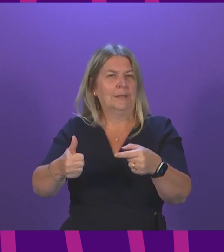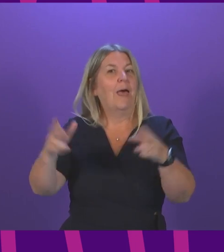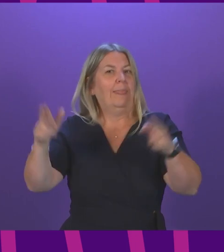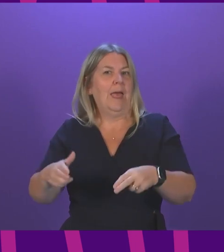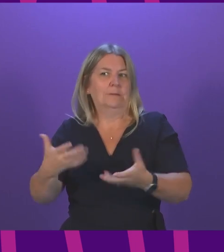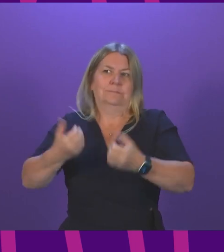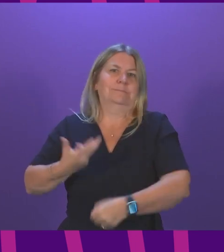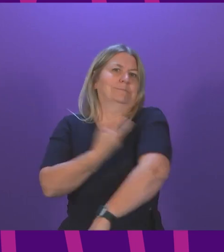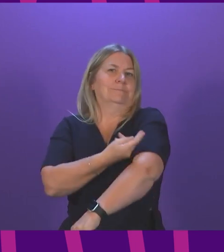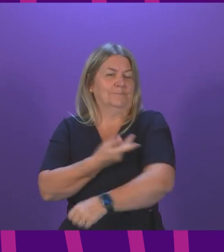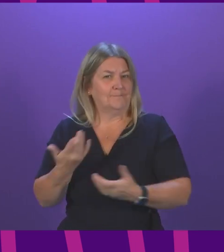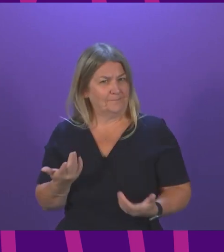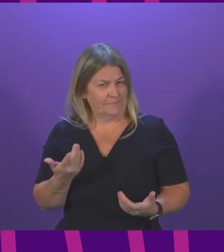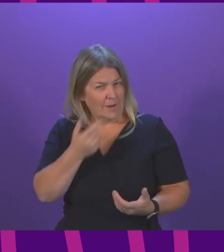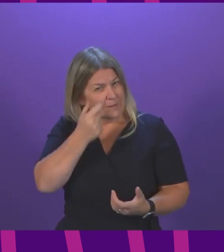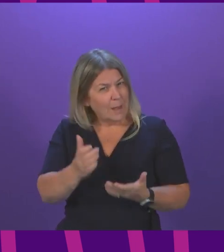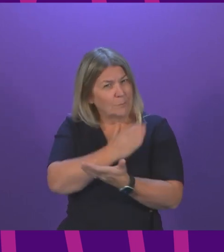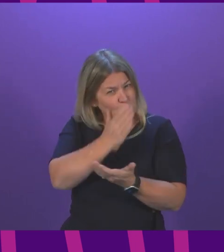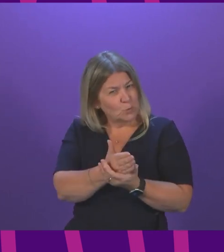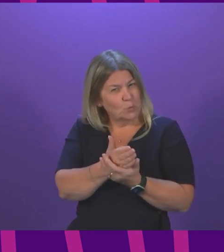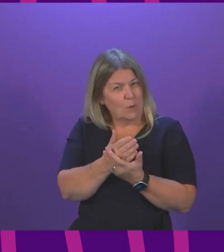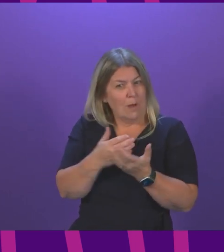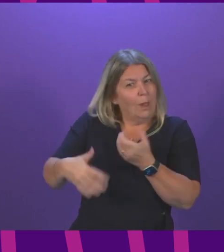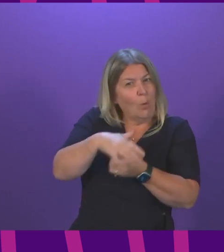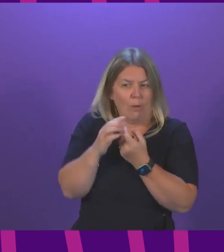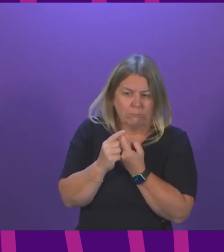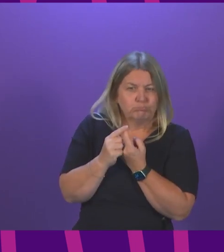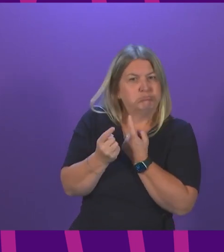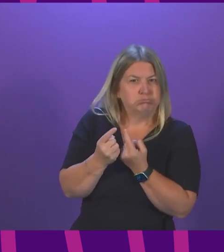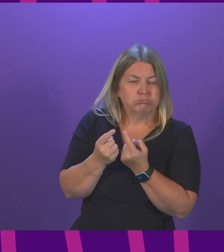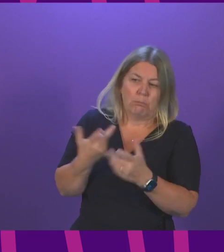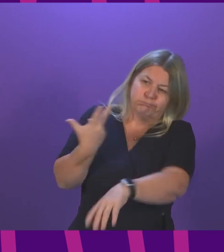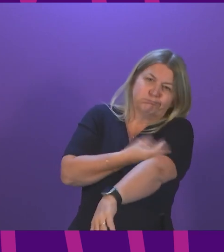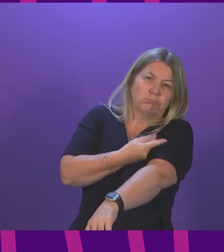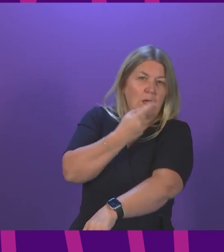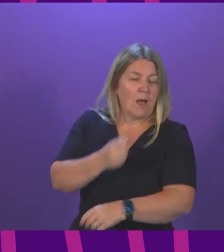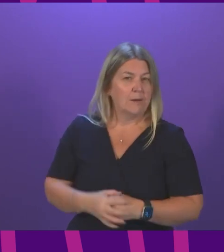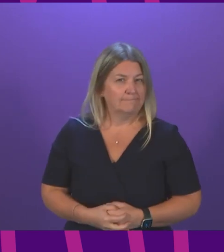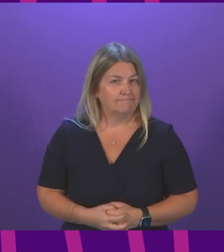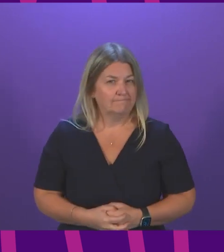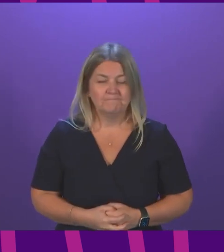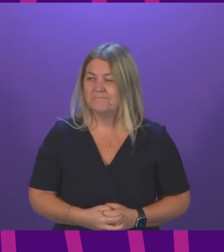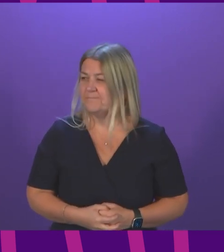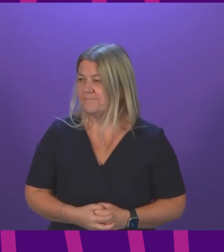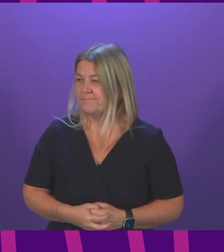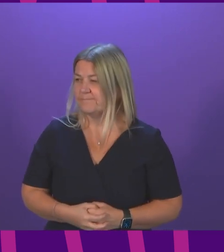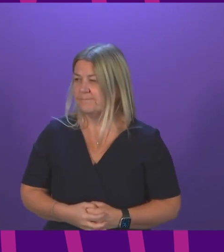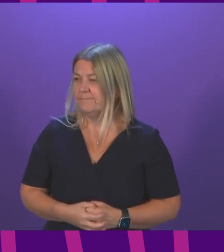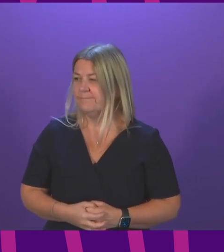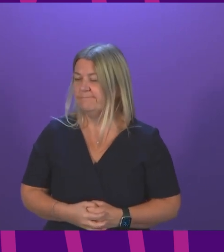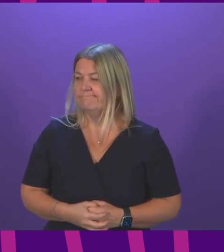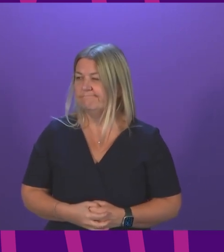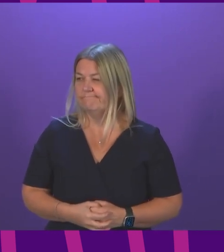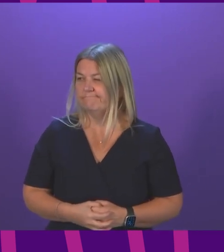in order that vaccinations are delivered as locally as possible? Cabinet Secretary. I thank Jackie Bailey for a number of questions.